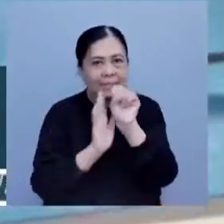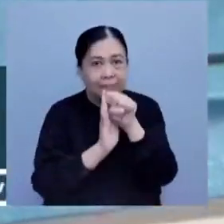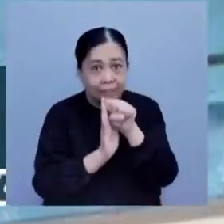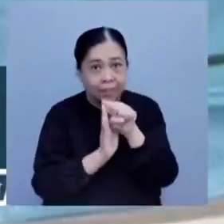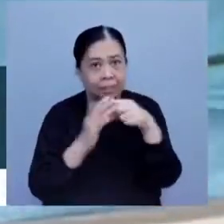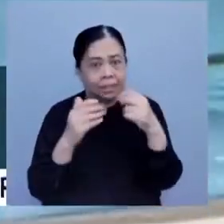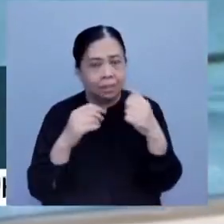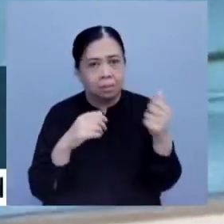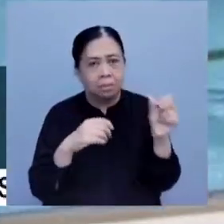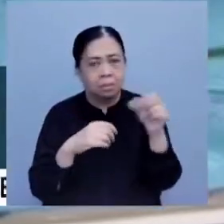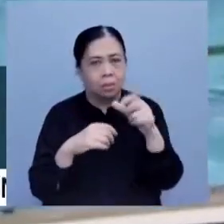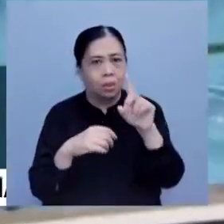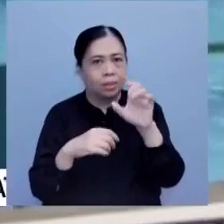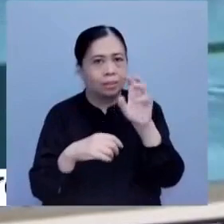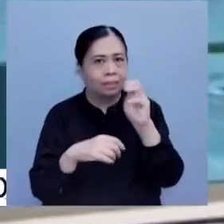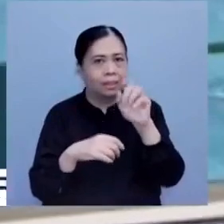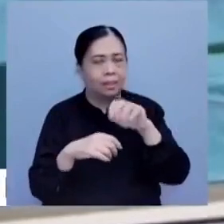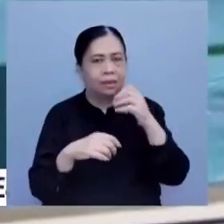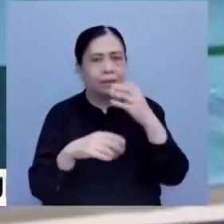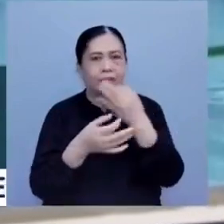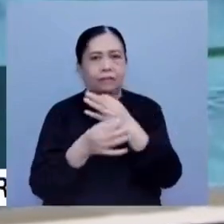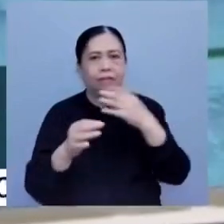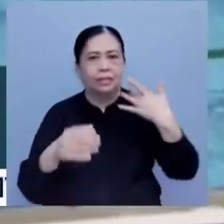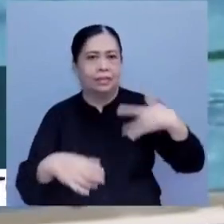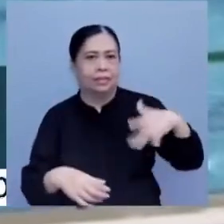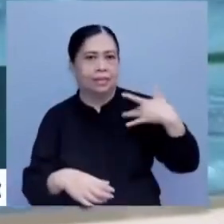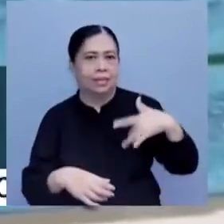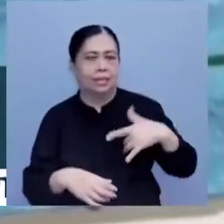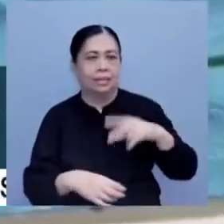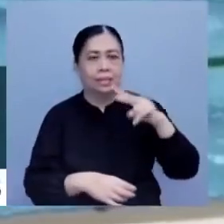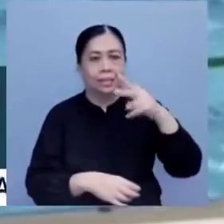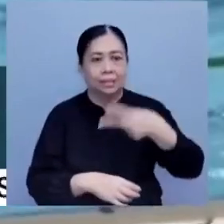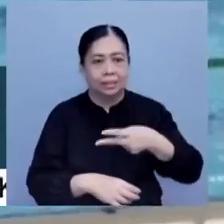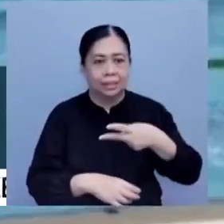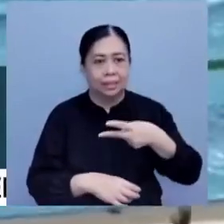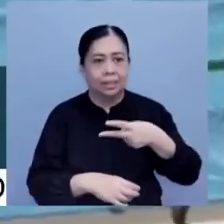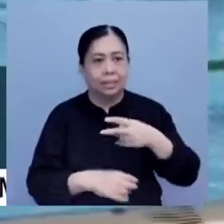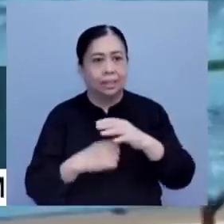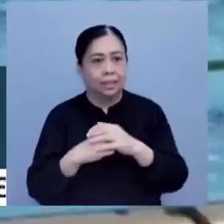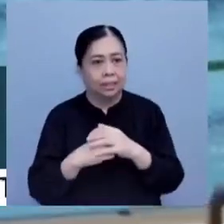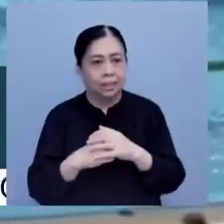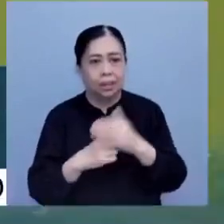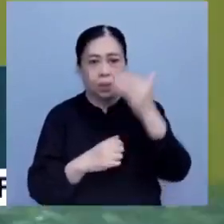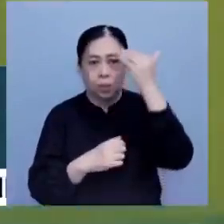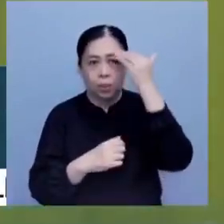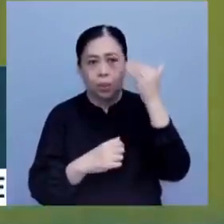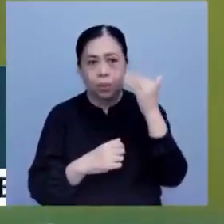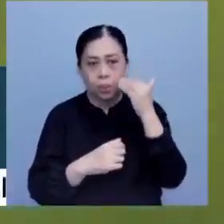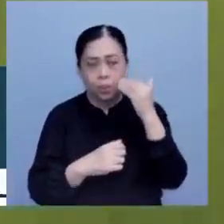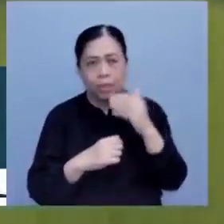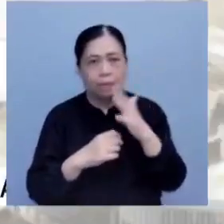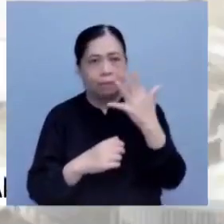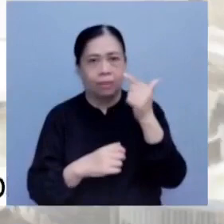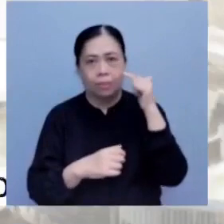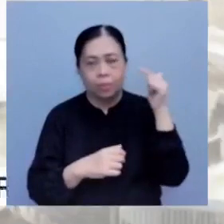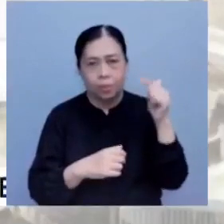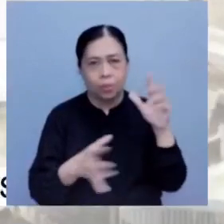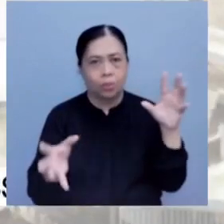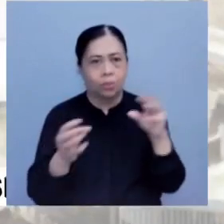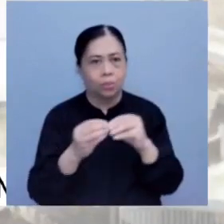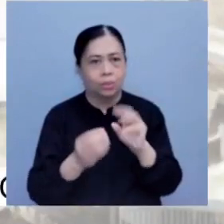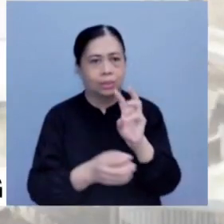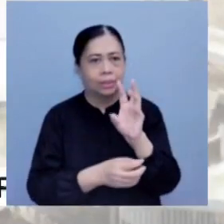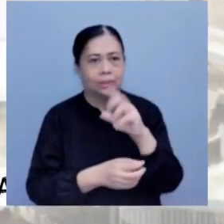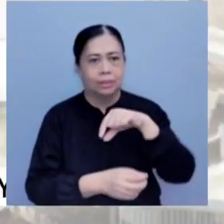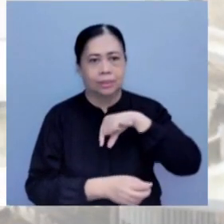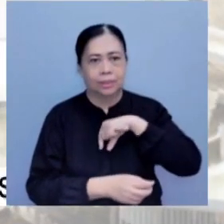in the 100-meters freestyle. In second place in the medal standings is South Korea, with five golds and a total of 16 medals.